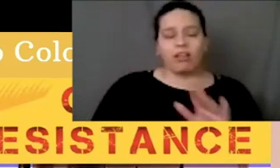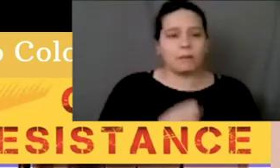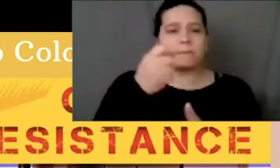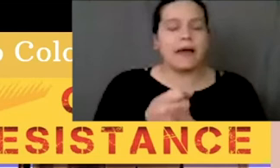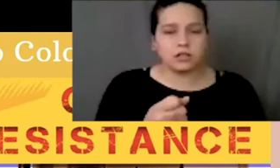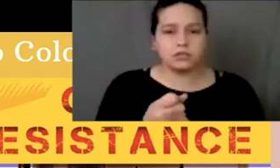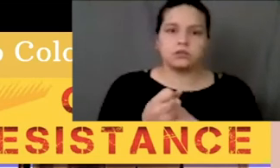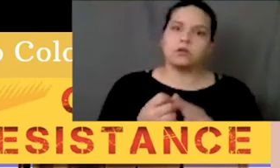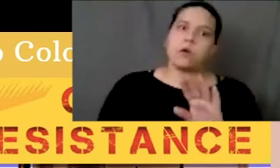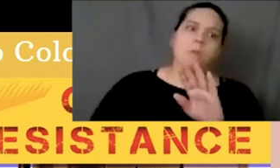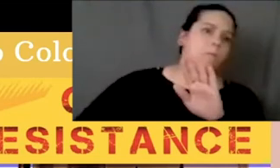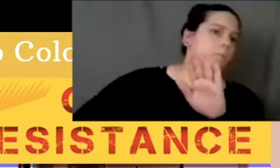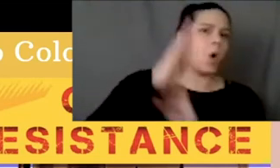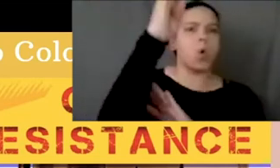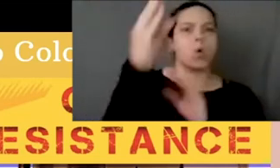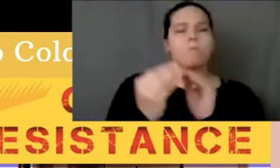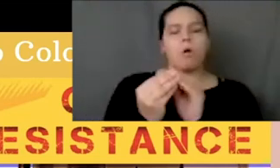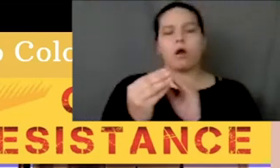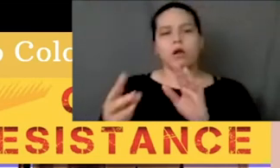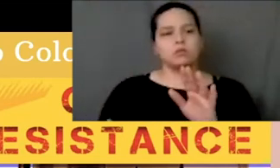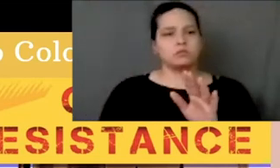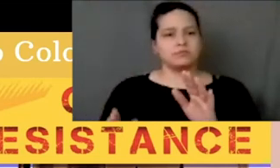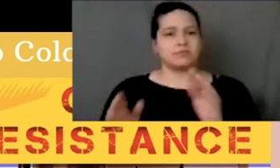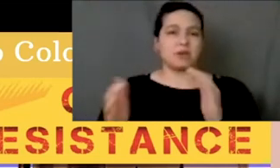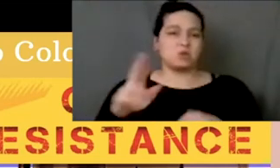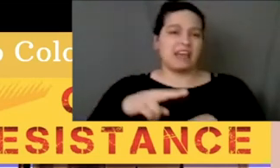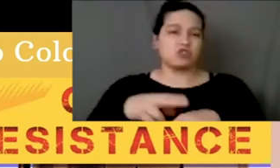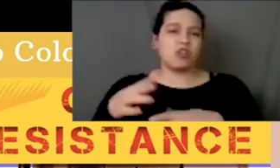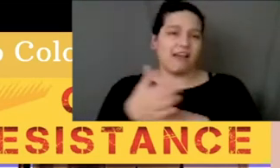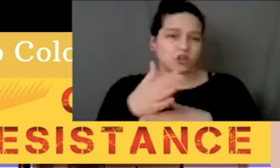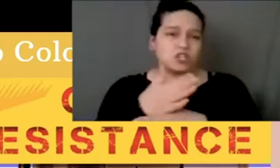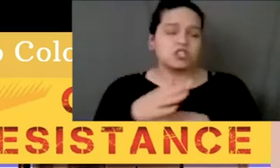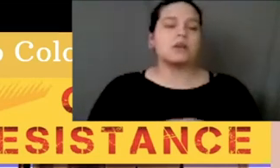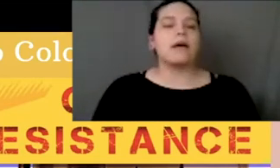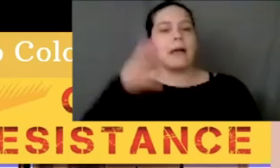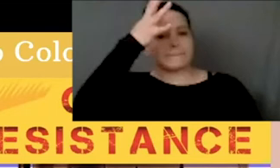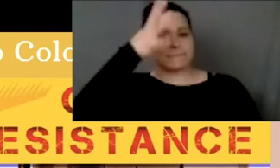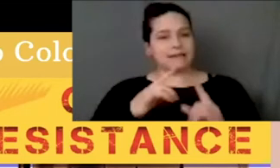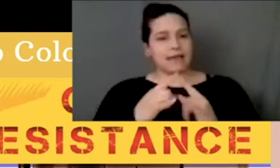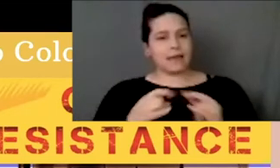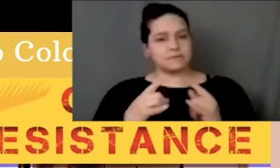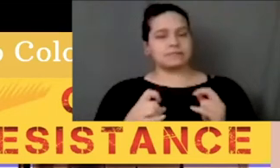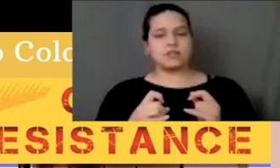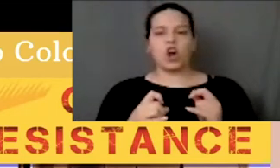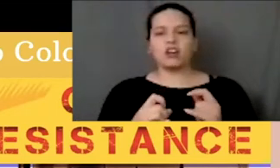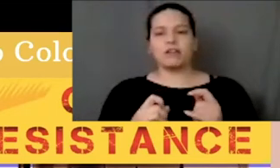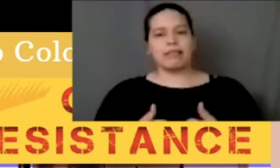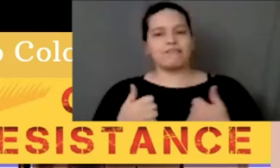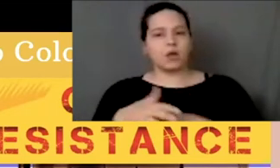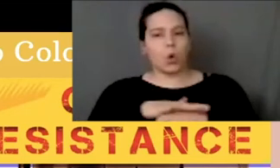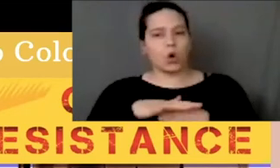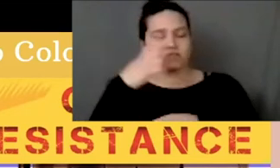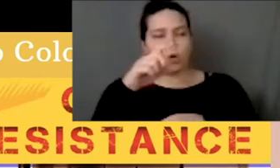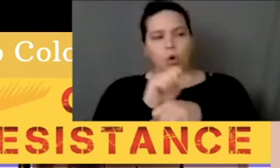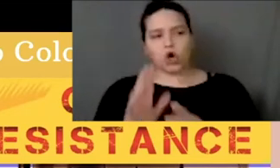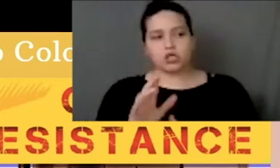miscarriages at six times the national average. Man camps, which are makeshift living quarters for workers who are